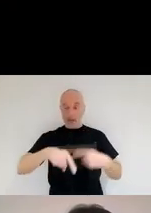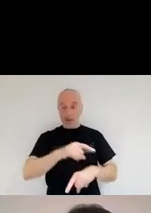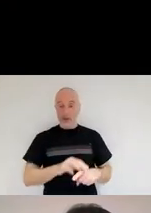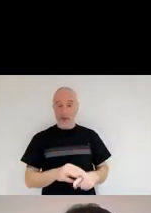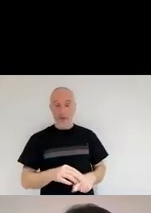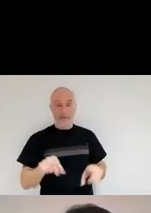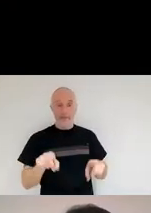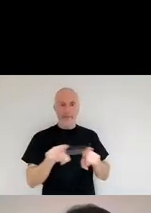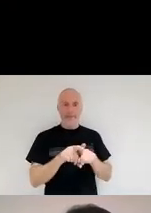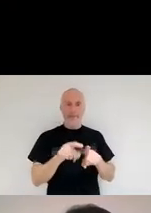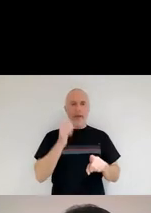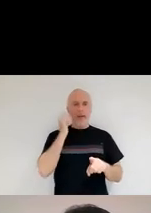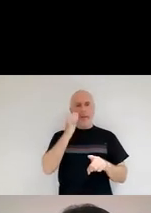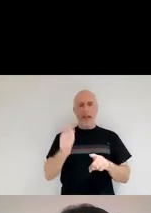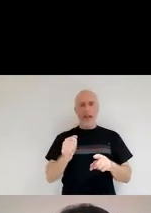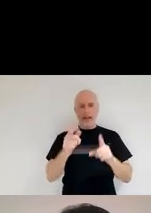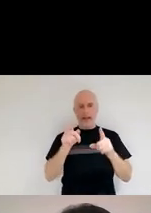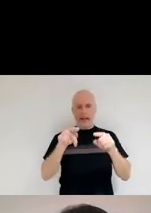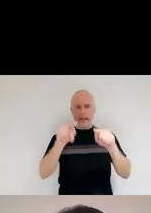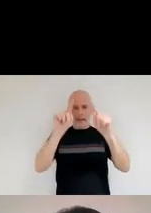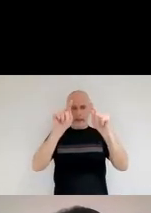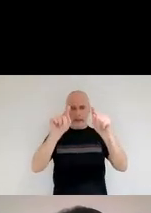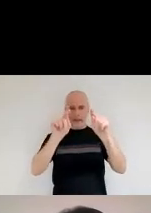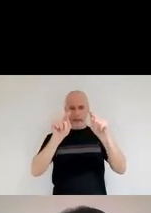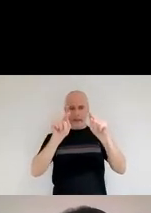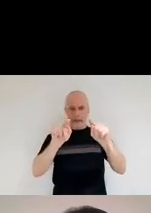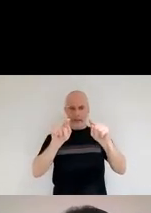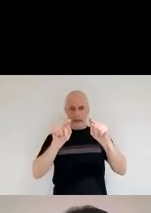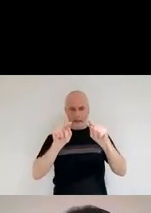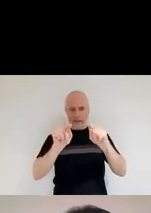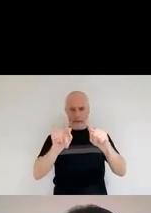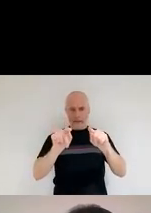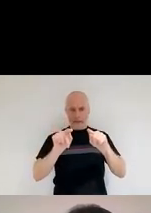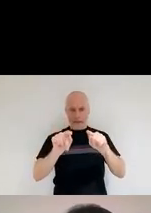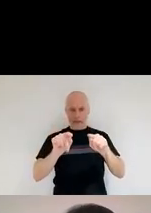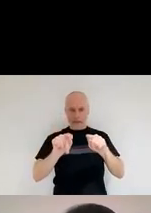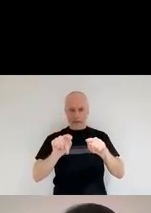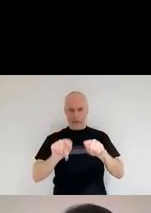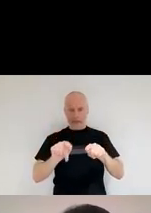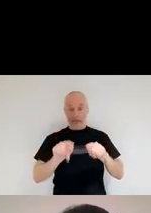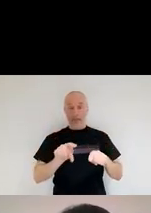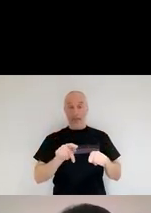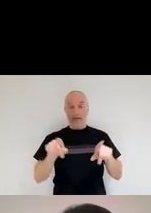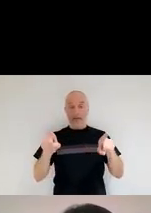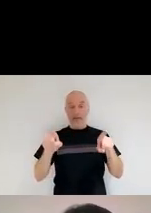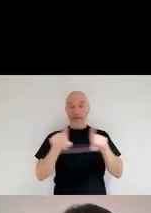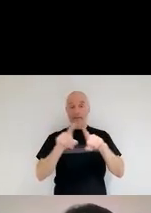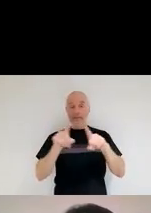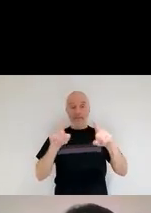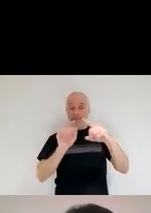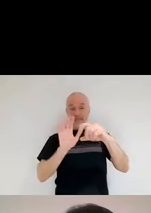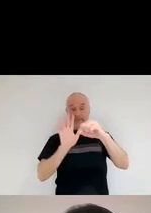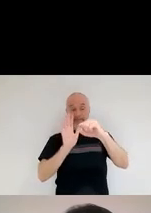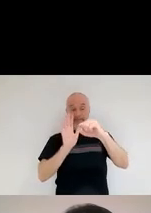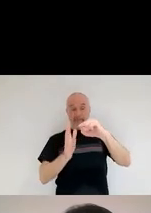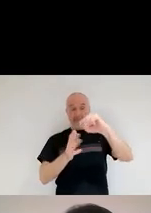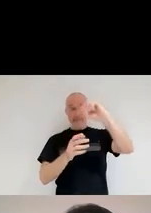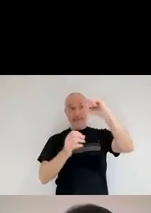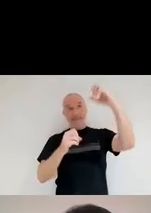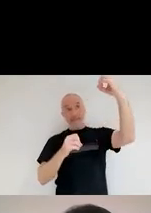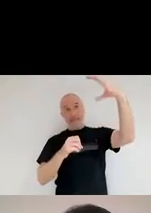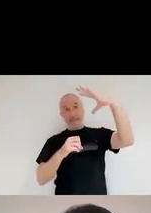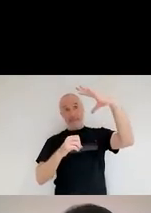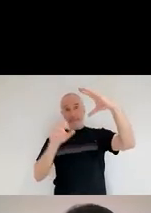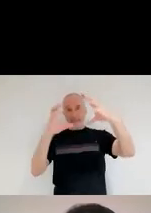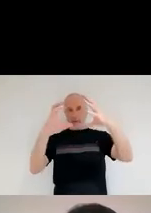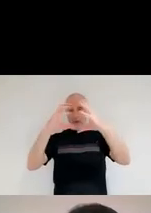dashed lines. And a lot of the infrared radiation just gets completely blocked by the atmosphere,